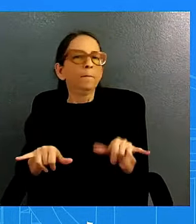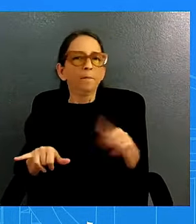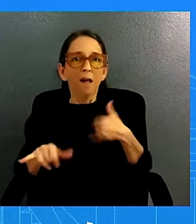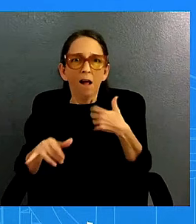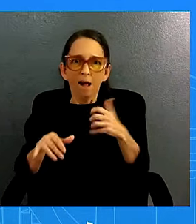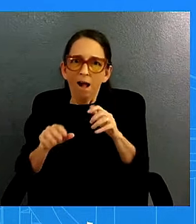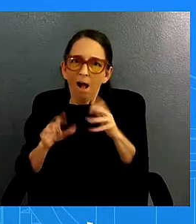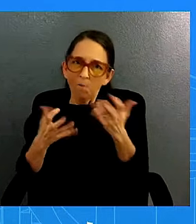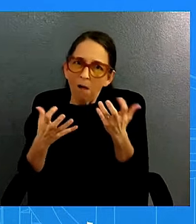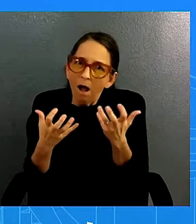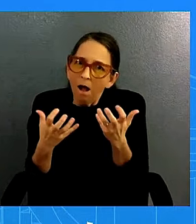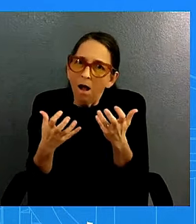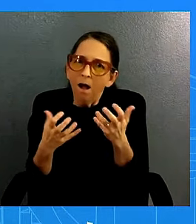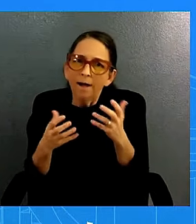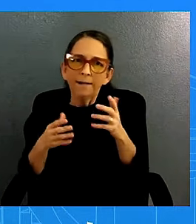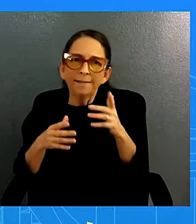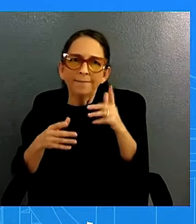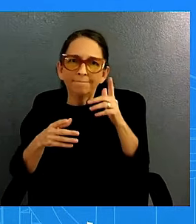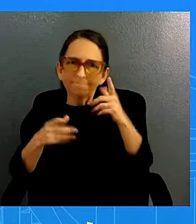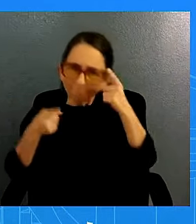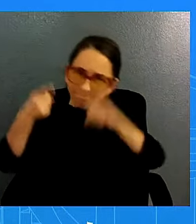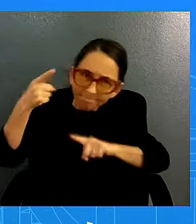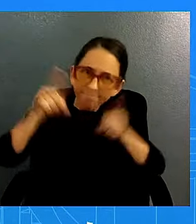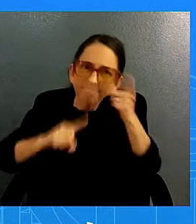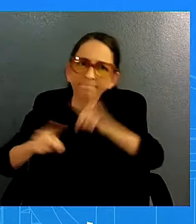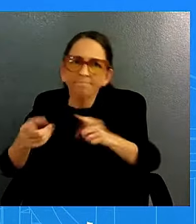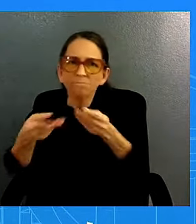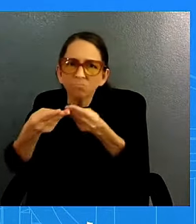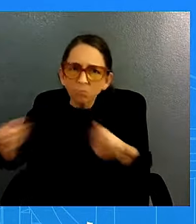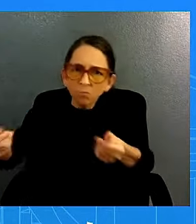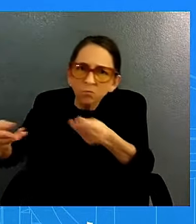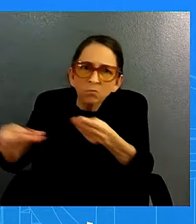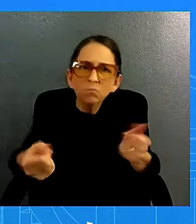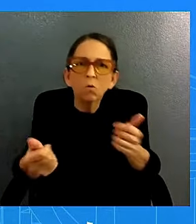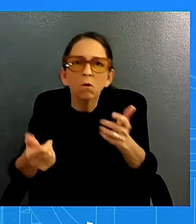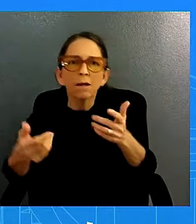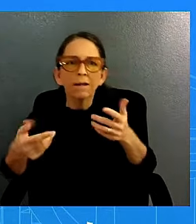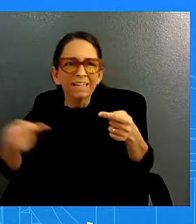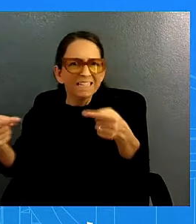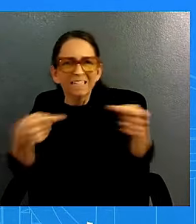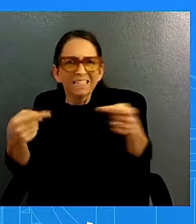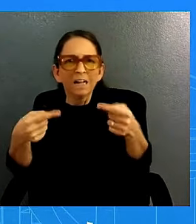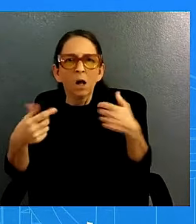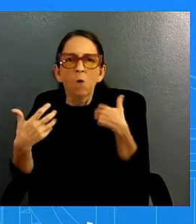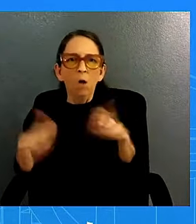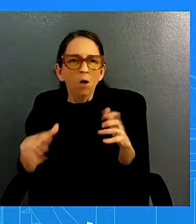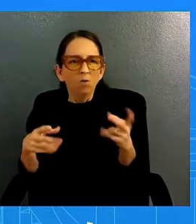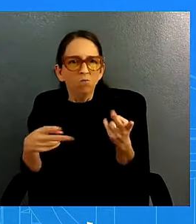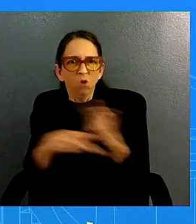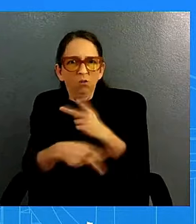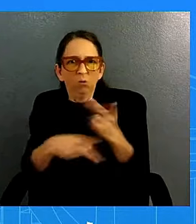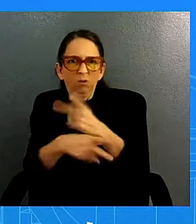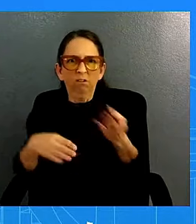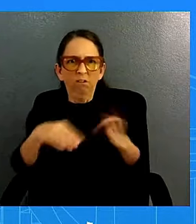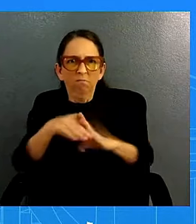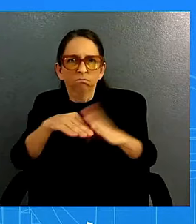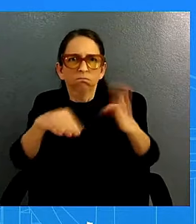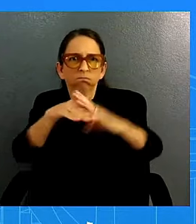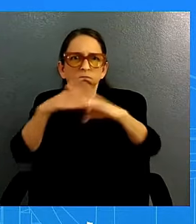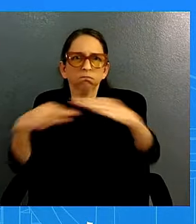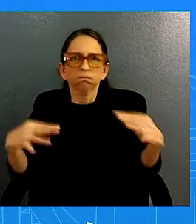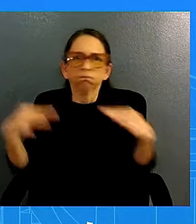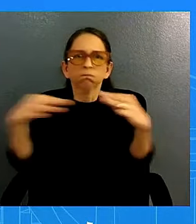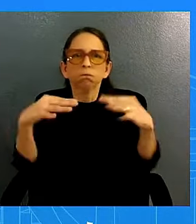tensions that we're seeing in the middle east we do not want to see an escalation we believe that's achievable and obviously it's incredibly urgent all right naomi